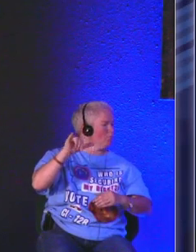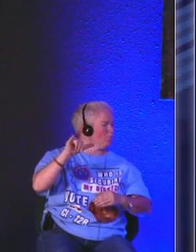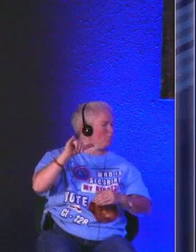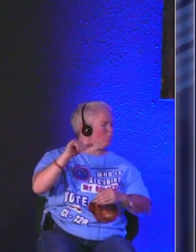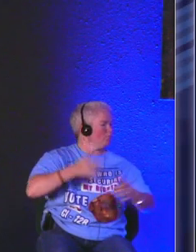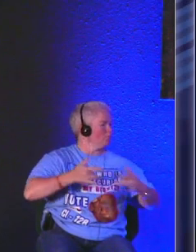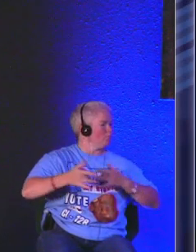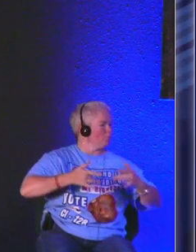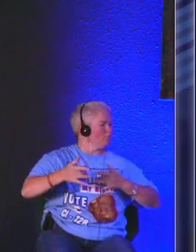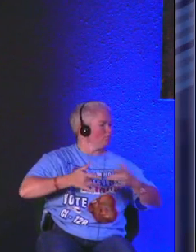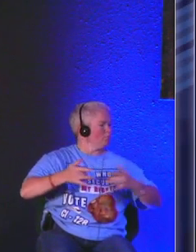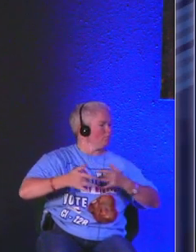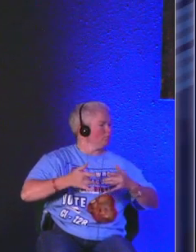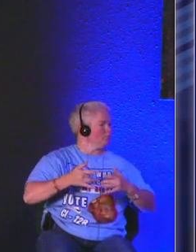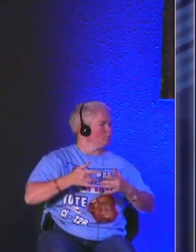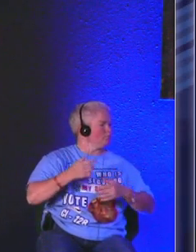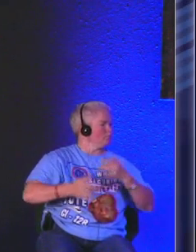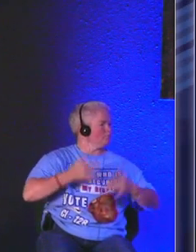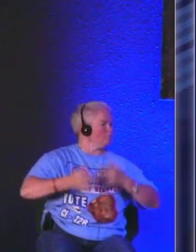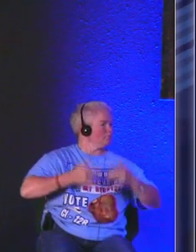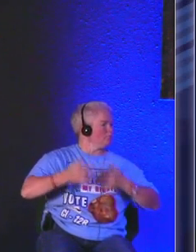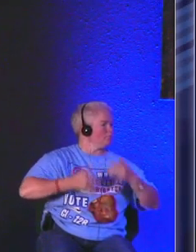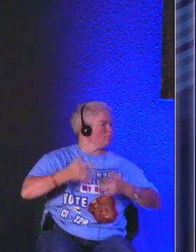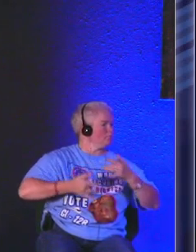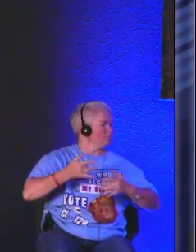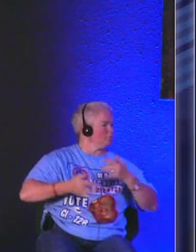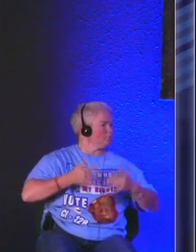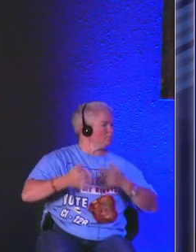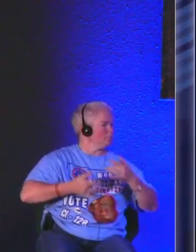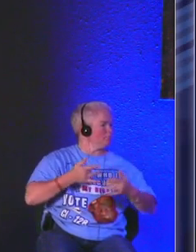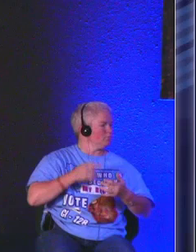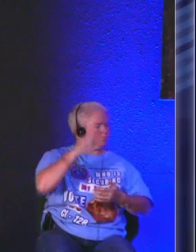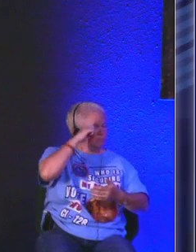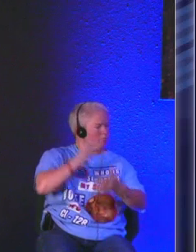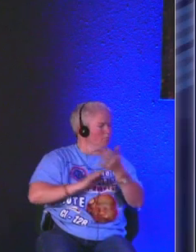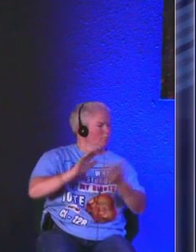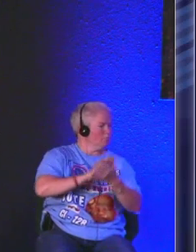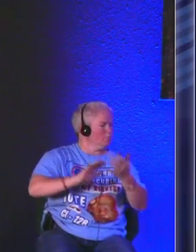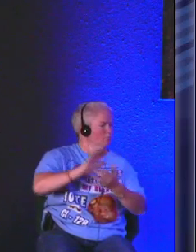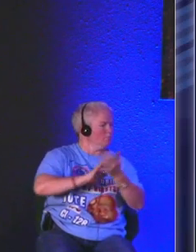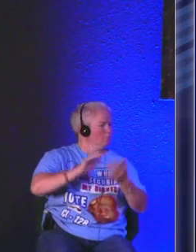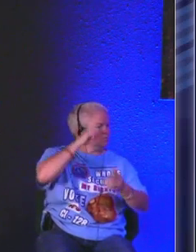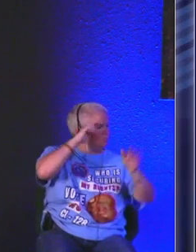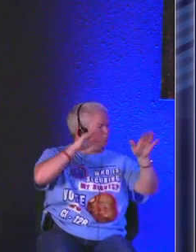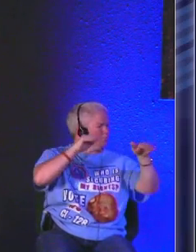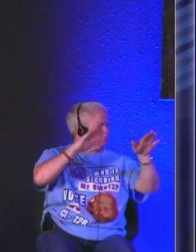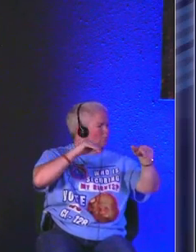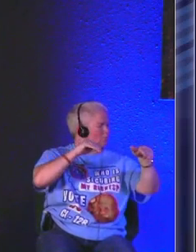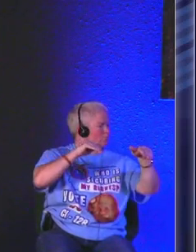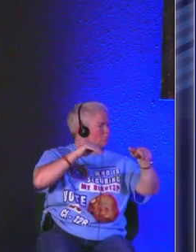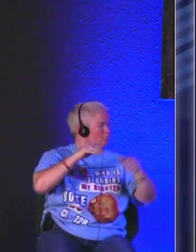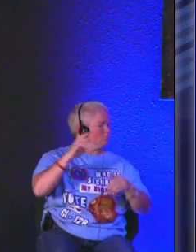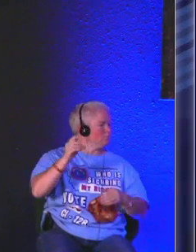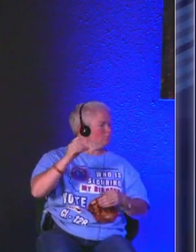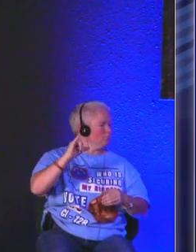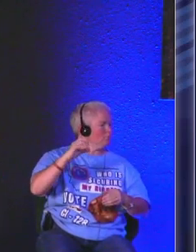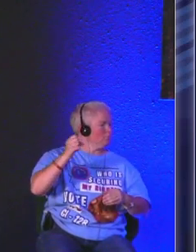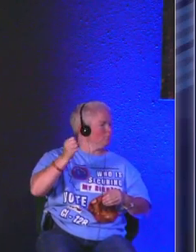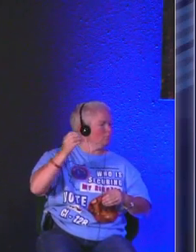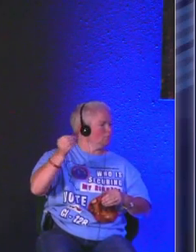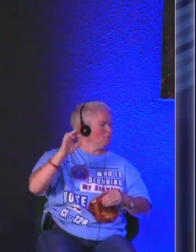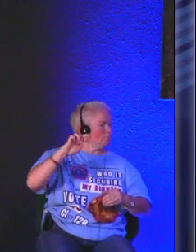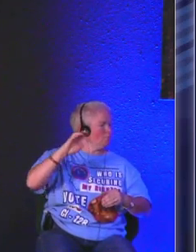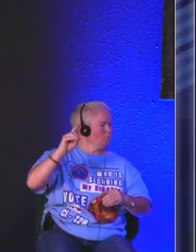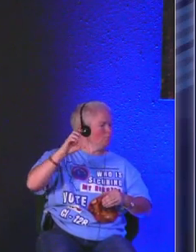perspective if you're a follower of Jesus and you've read the book you've read the entirety of the book especially the book of revelation